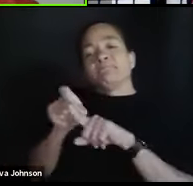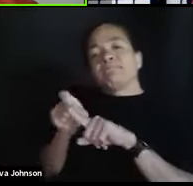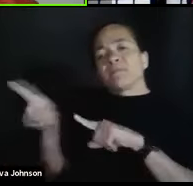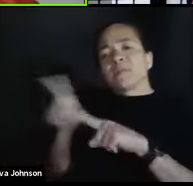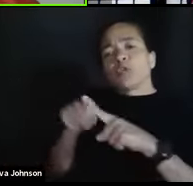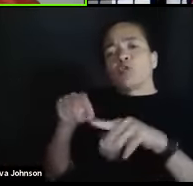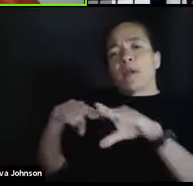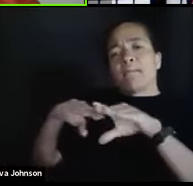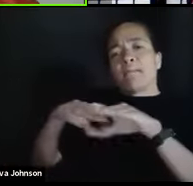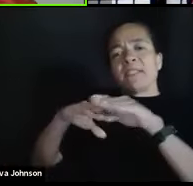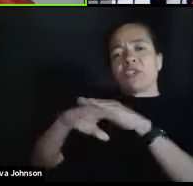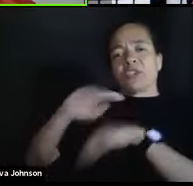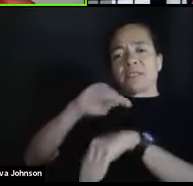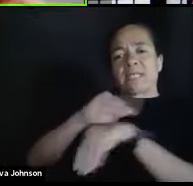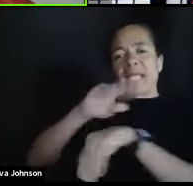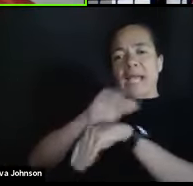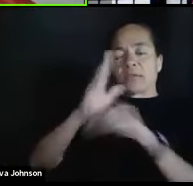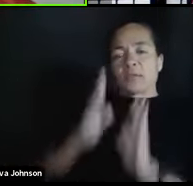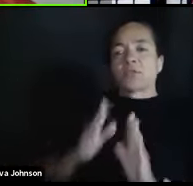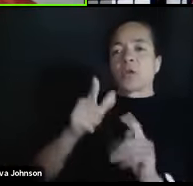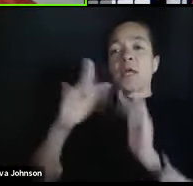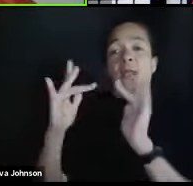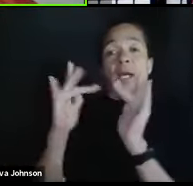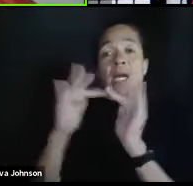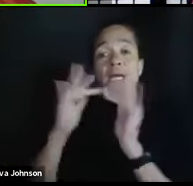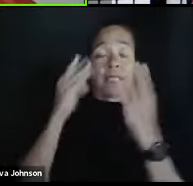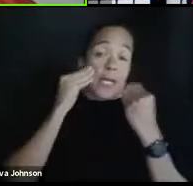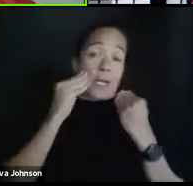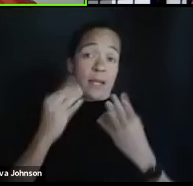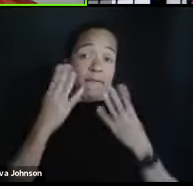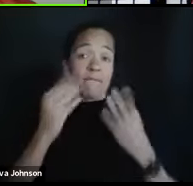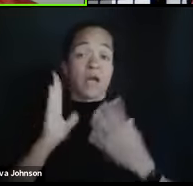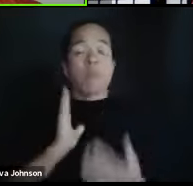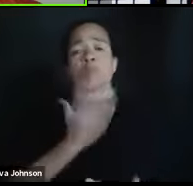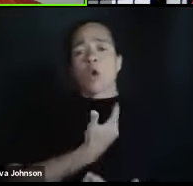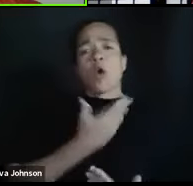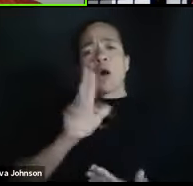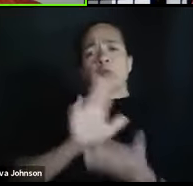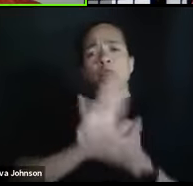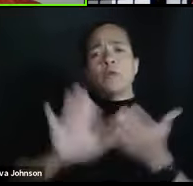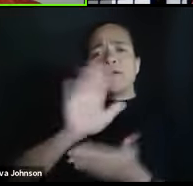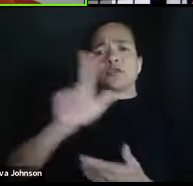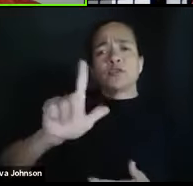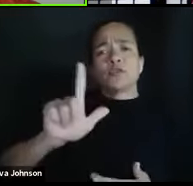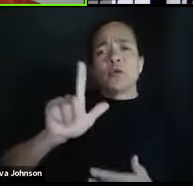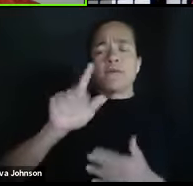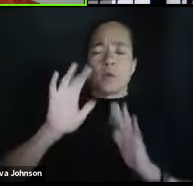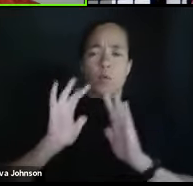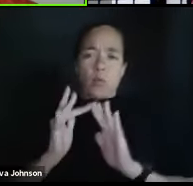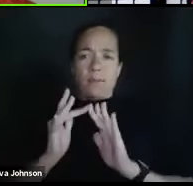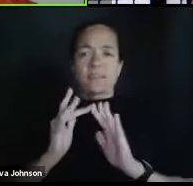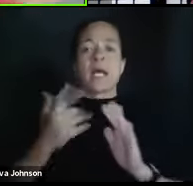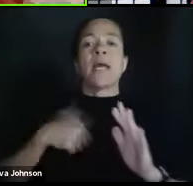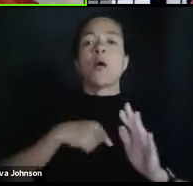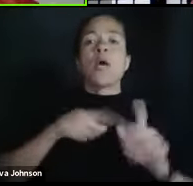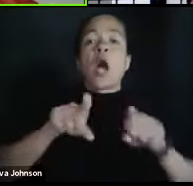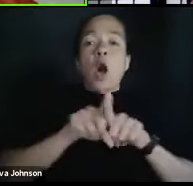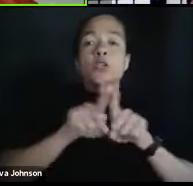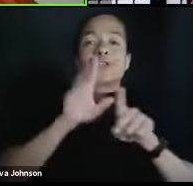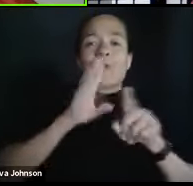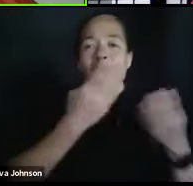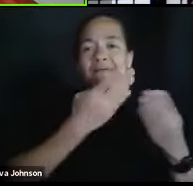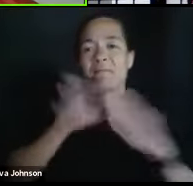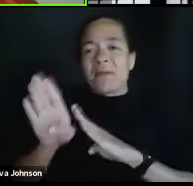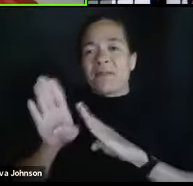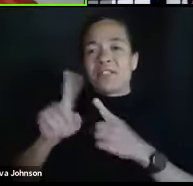You can always find the contact info for your admissions counselor on our UofL website. We also are going to have a pivot to fall on Facebook live events